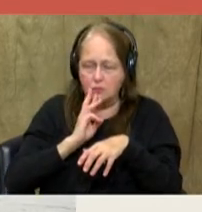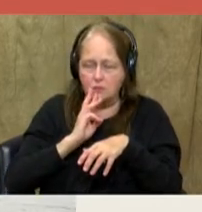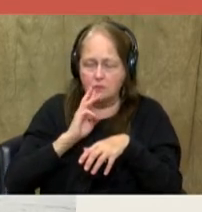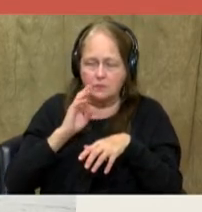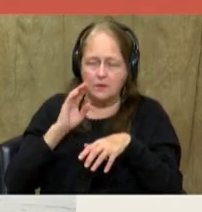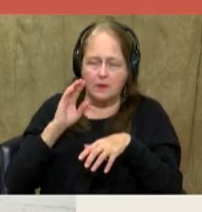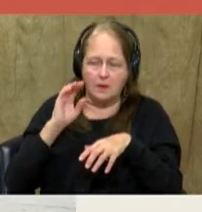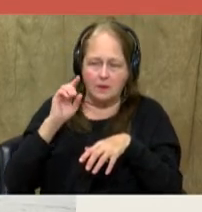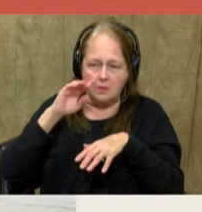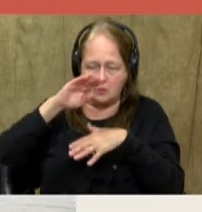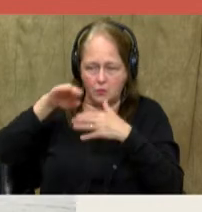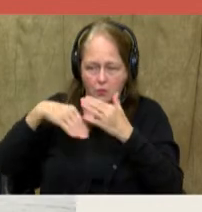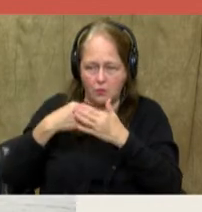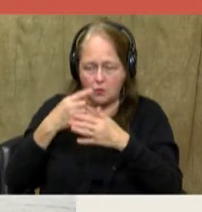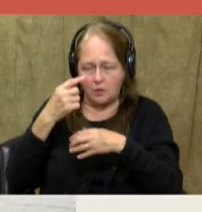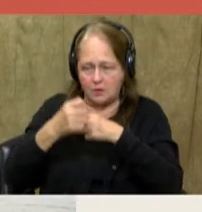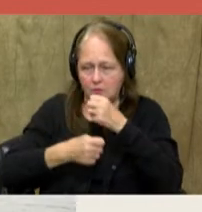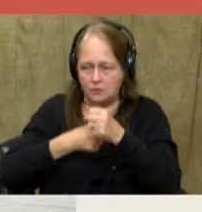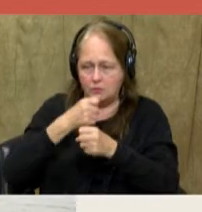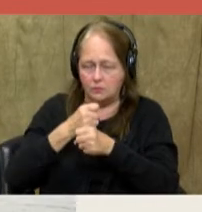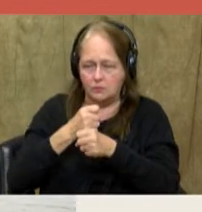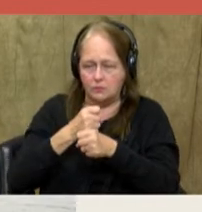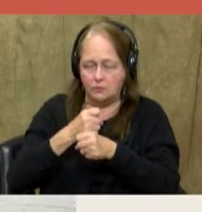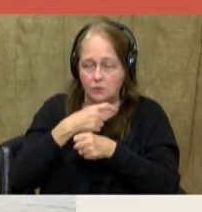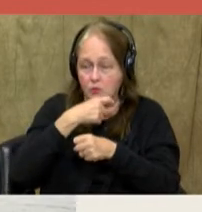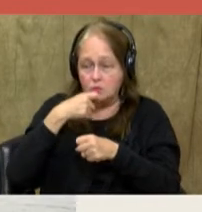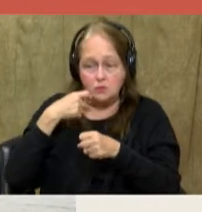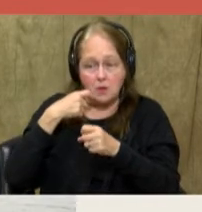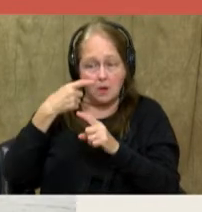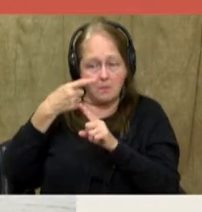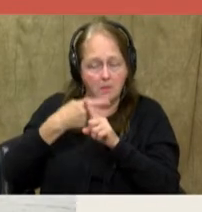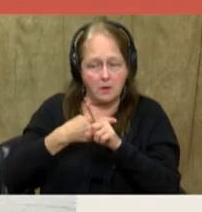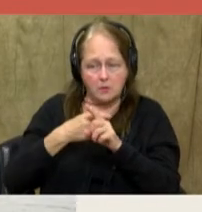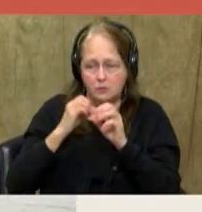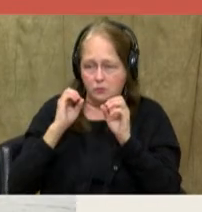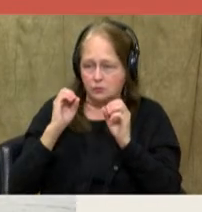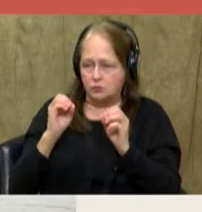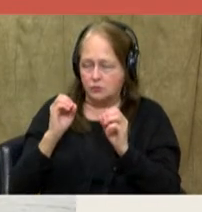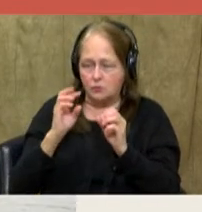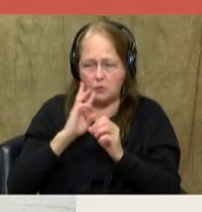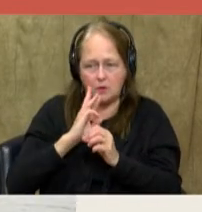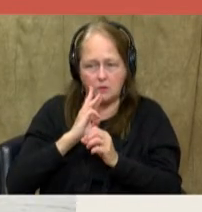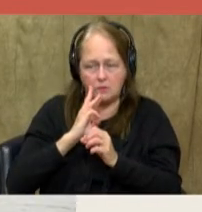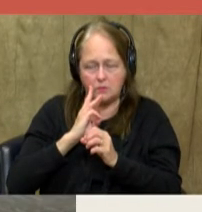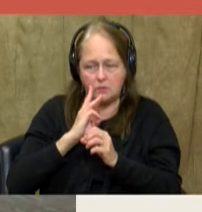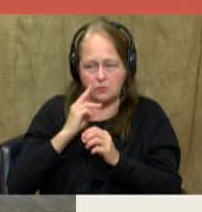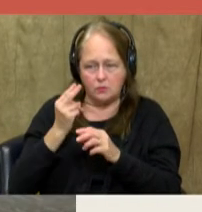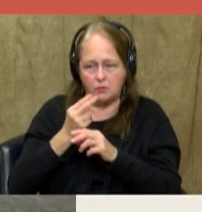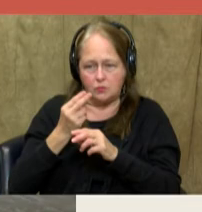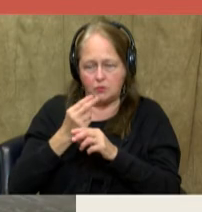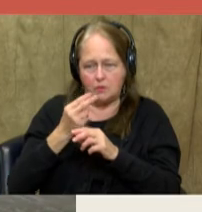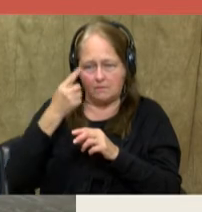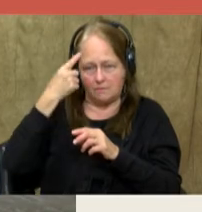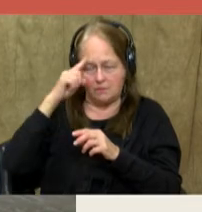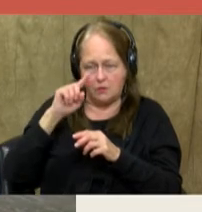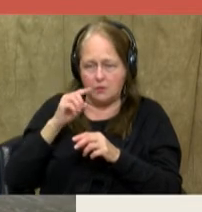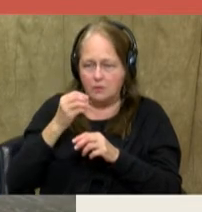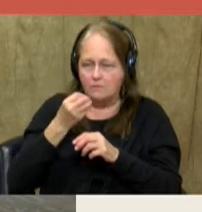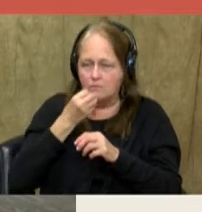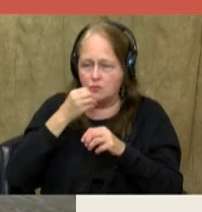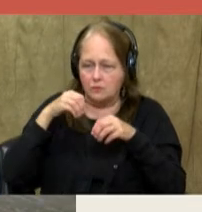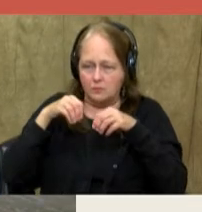withstand the entire year, because when the dry monsoons come, they won't have that same water. They use it to irrigate their crops.